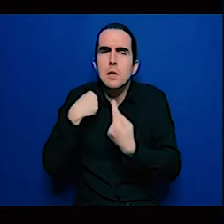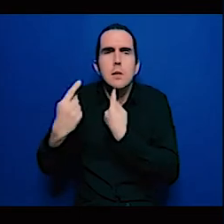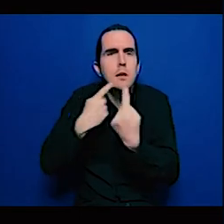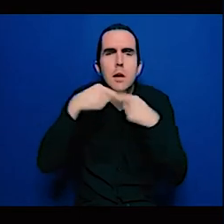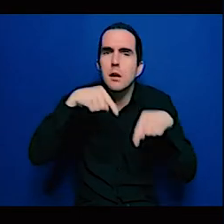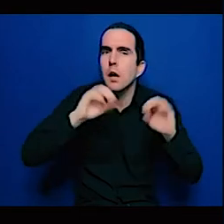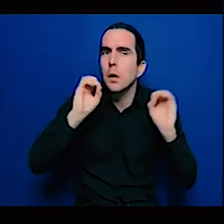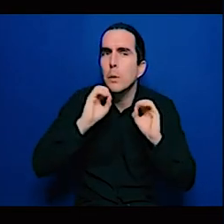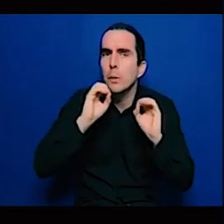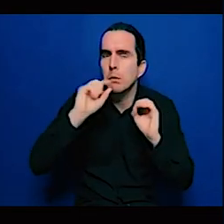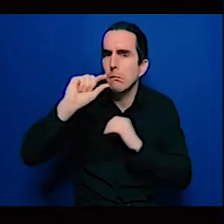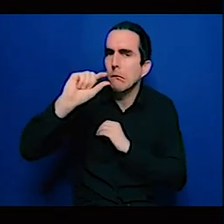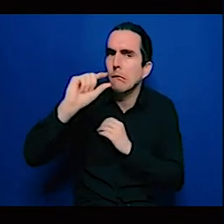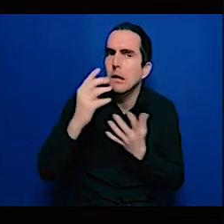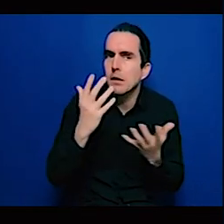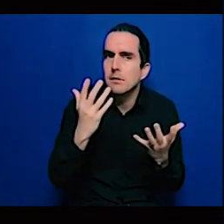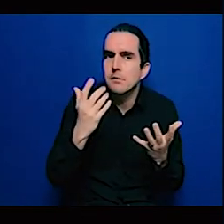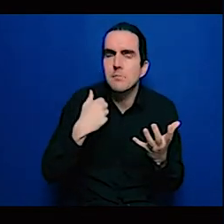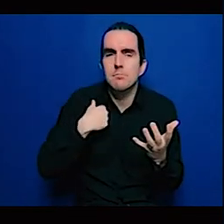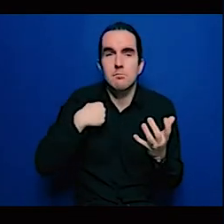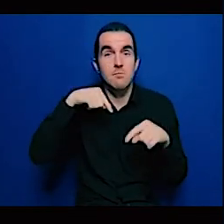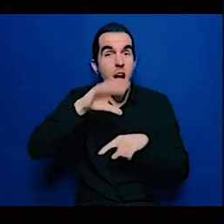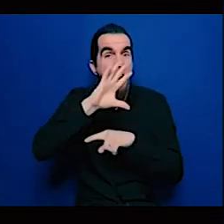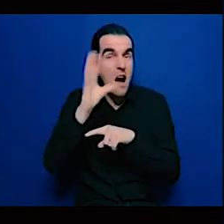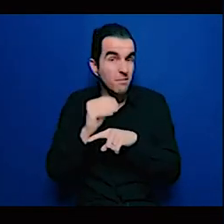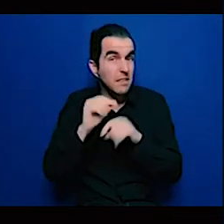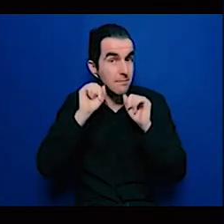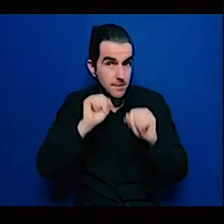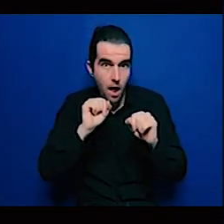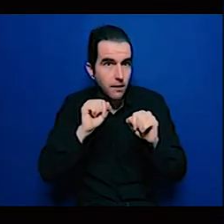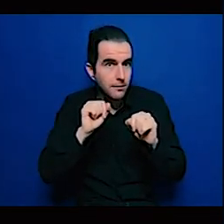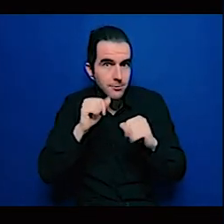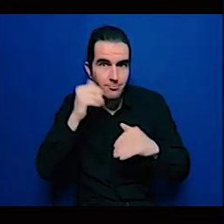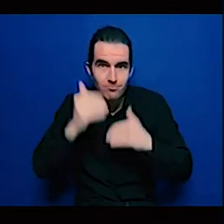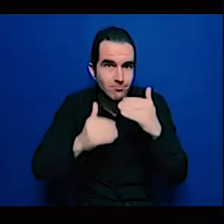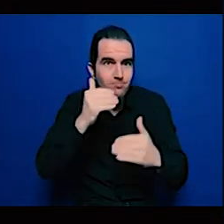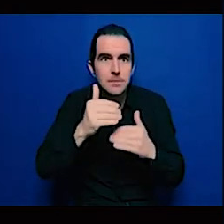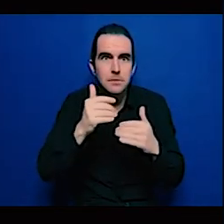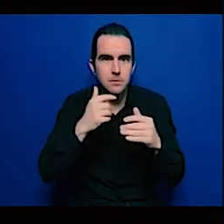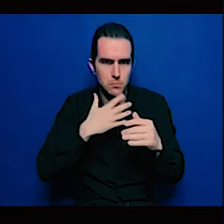to implement with the private sector solutions that would contribute